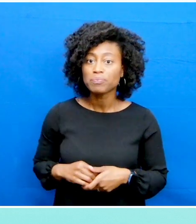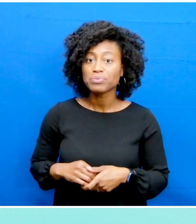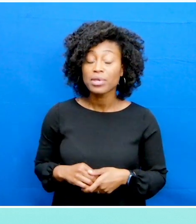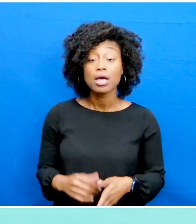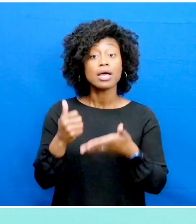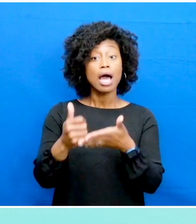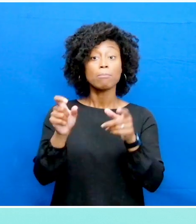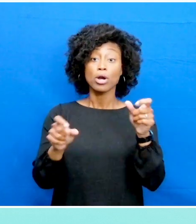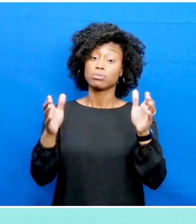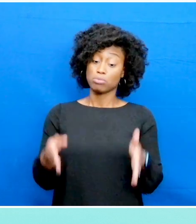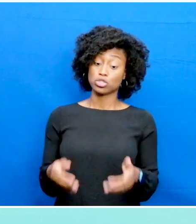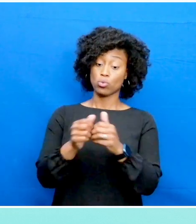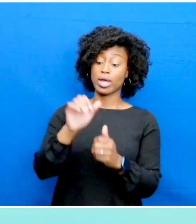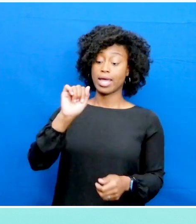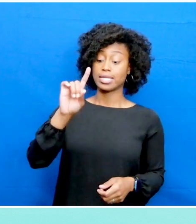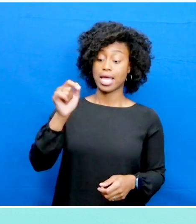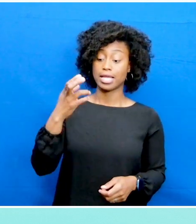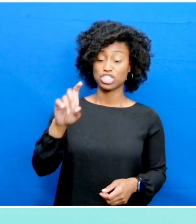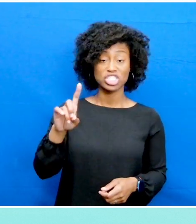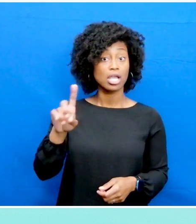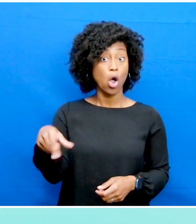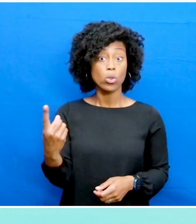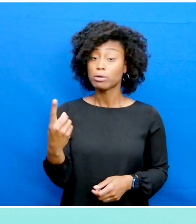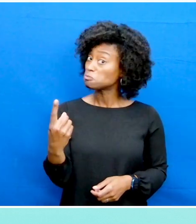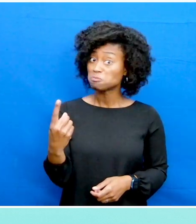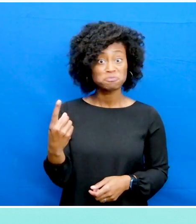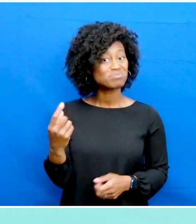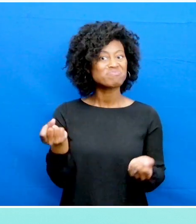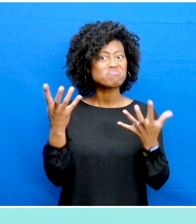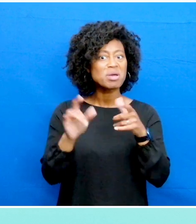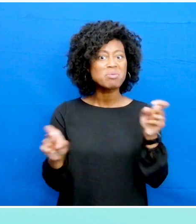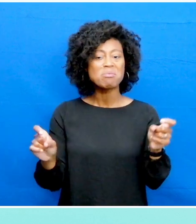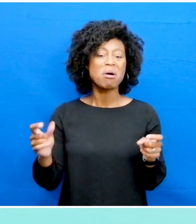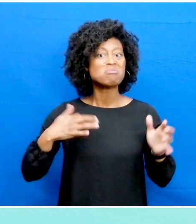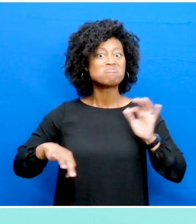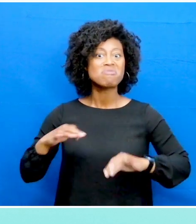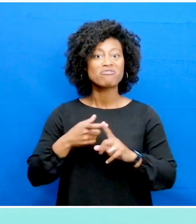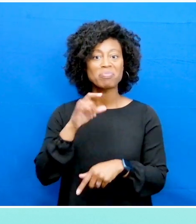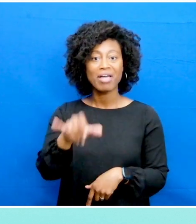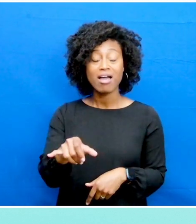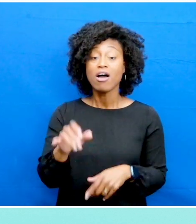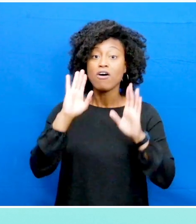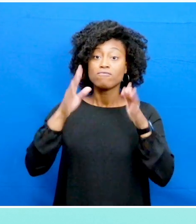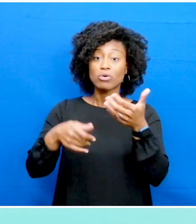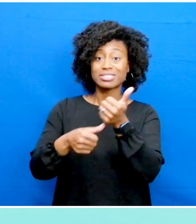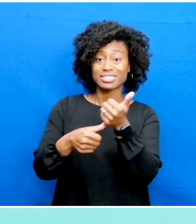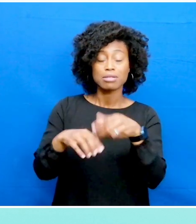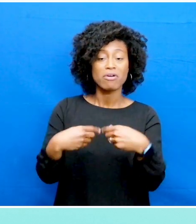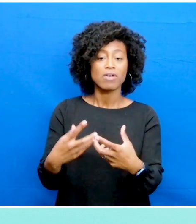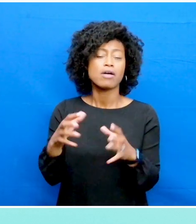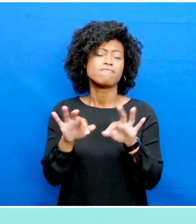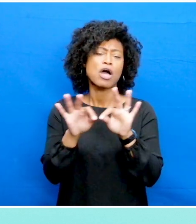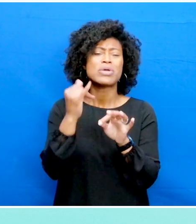person with ADHD focus on work, the benefits extend to many. Universally useful, Focus Assist provides